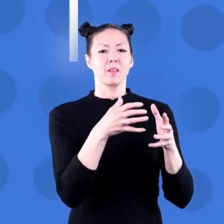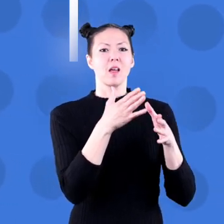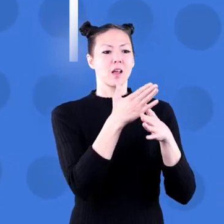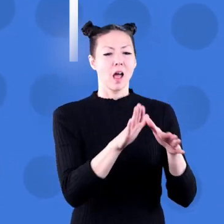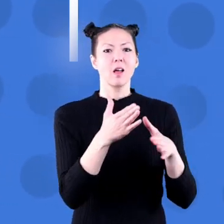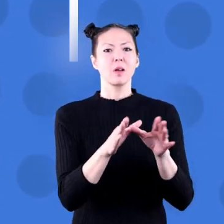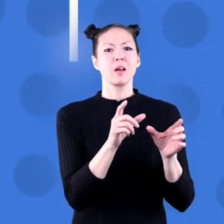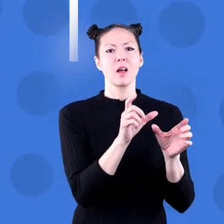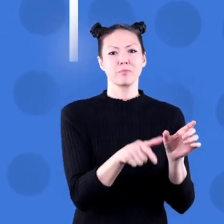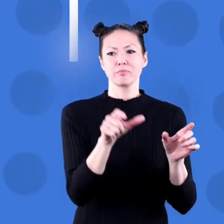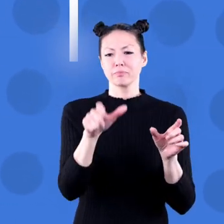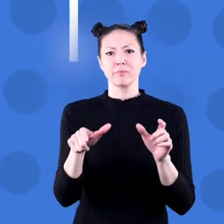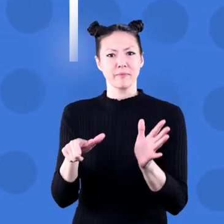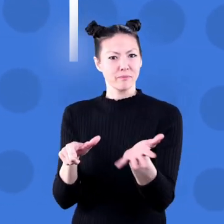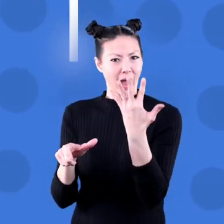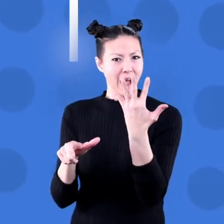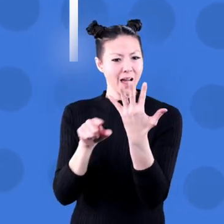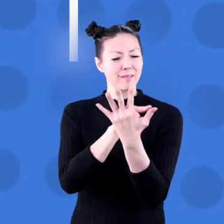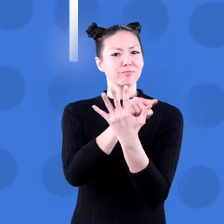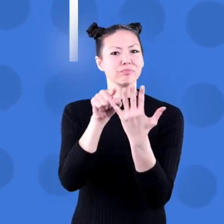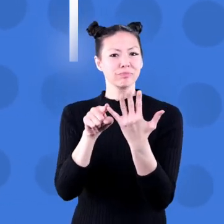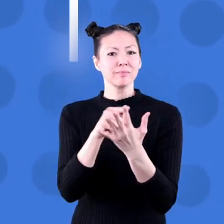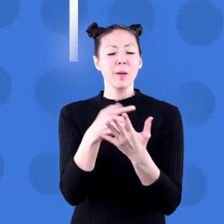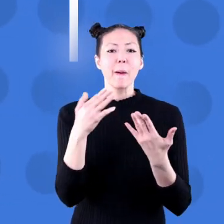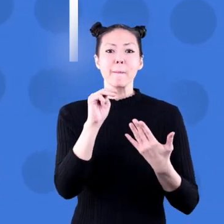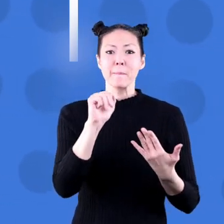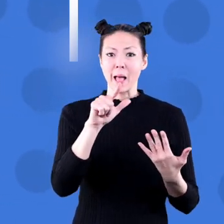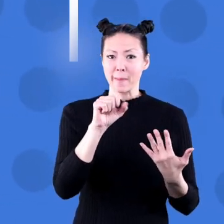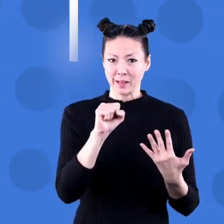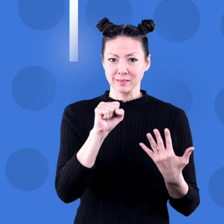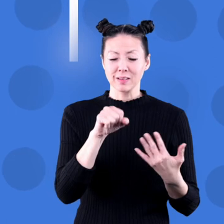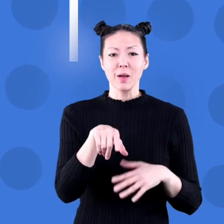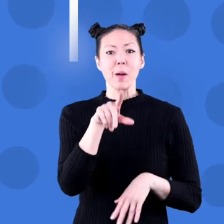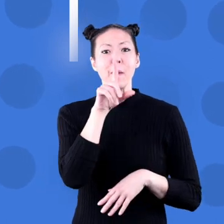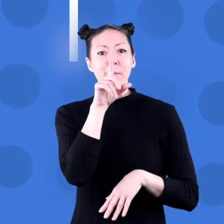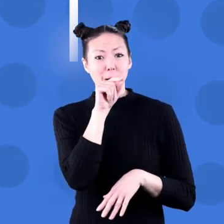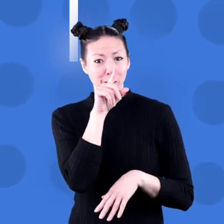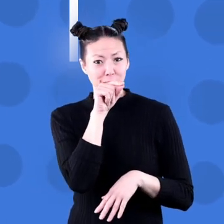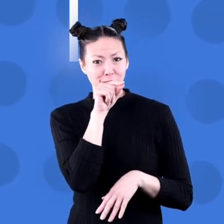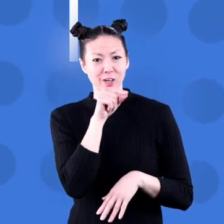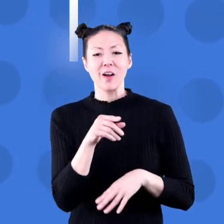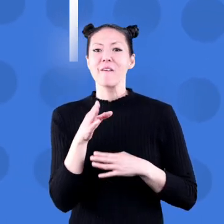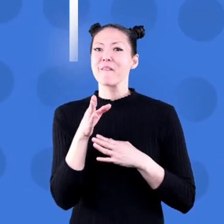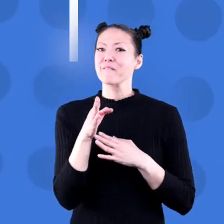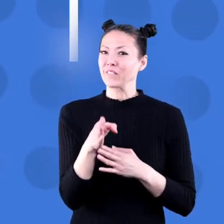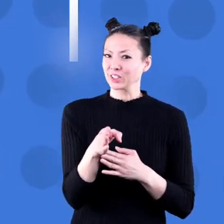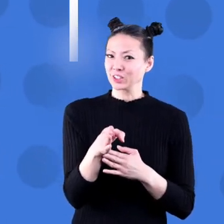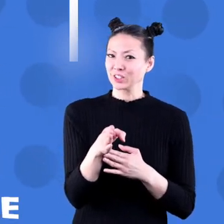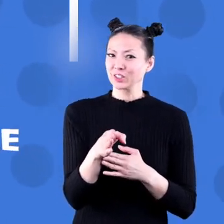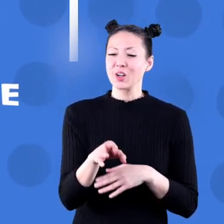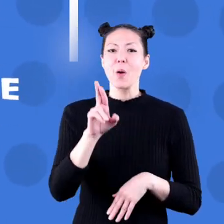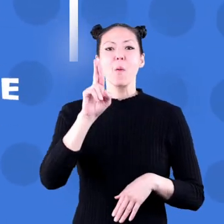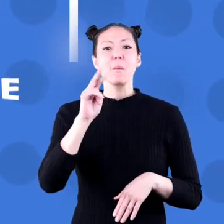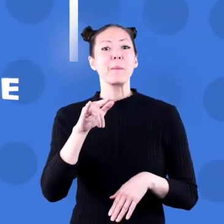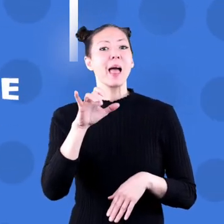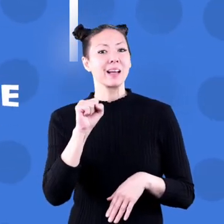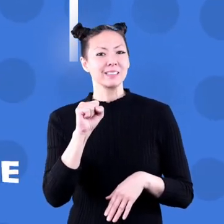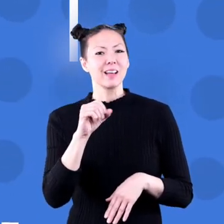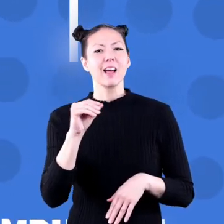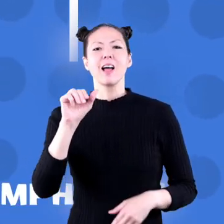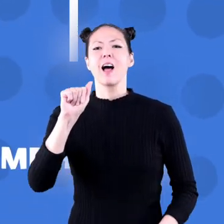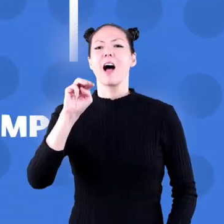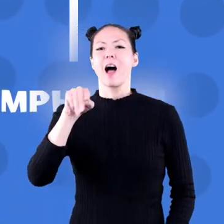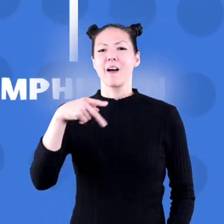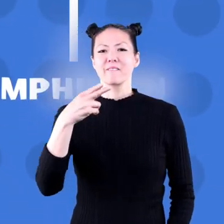into five categories. Mammals, birds, fish, reptiles,